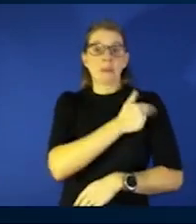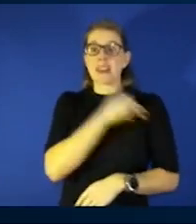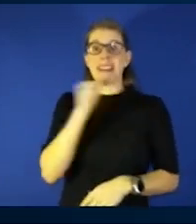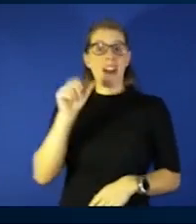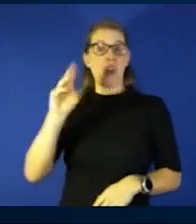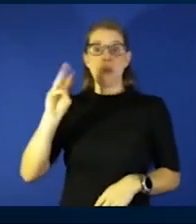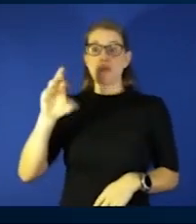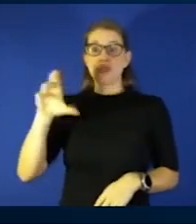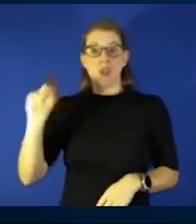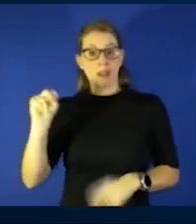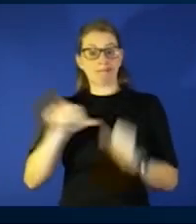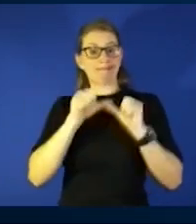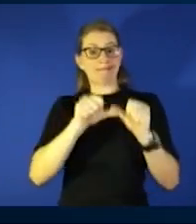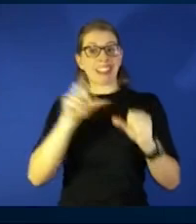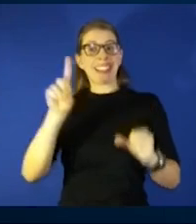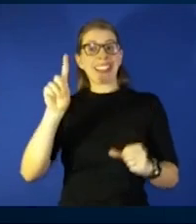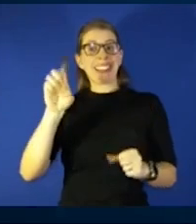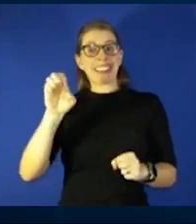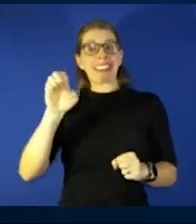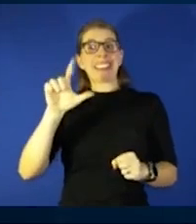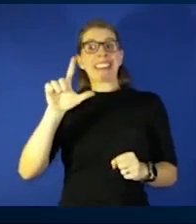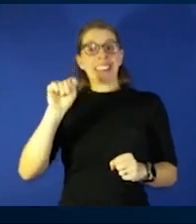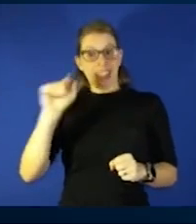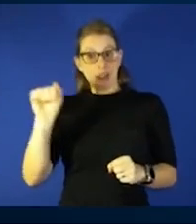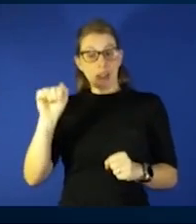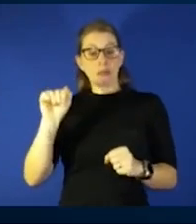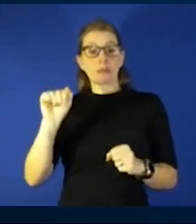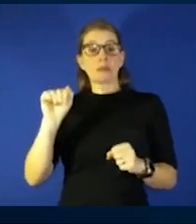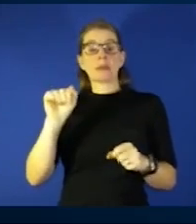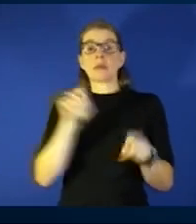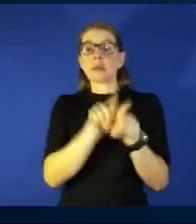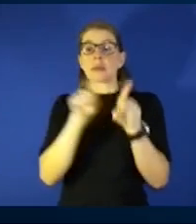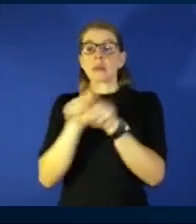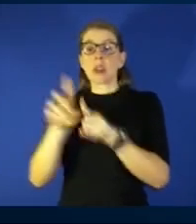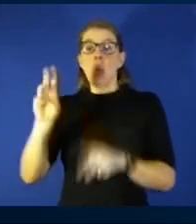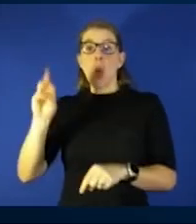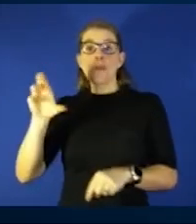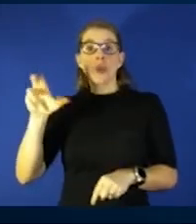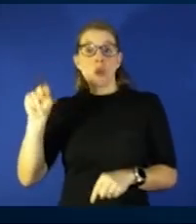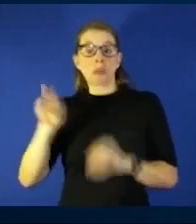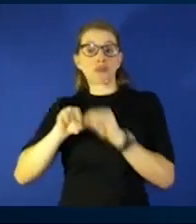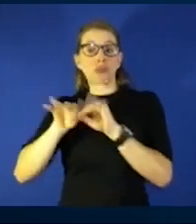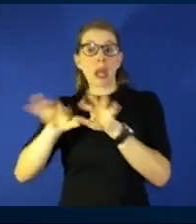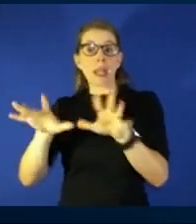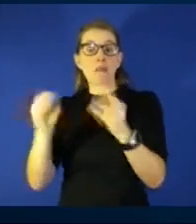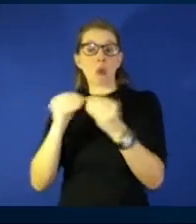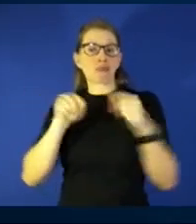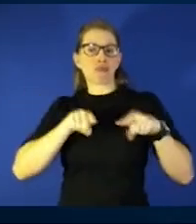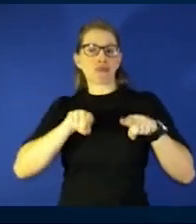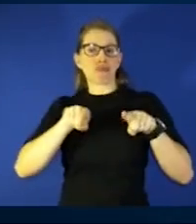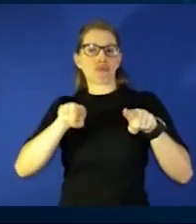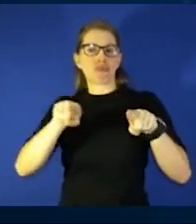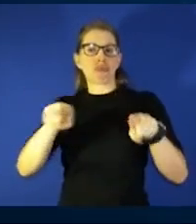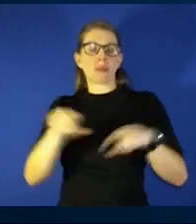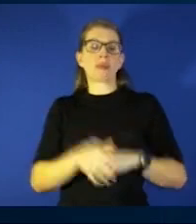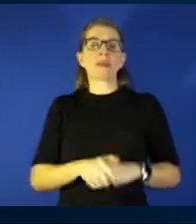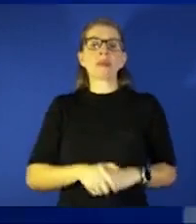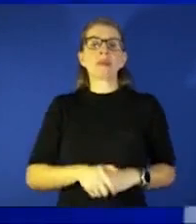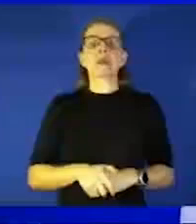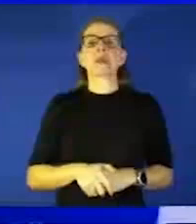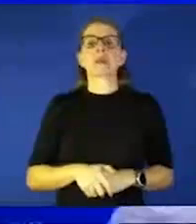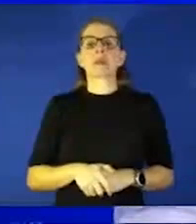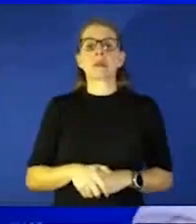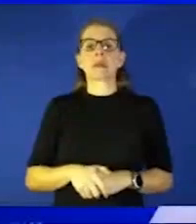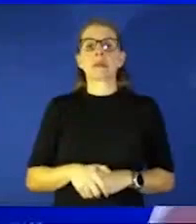to be Delta now this is in conjunction with Omicron probably spreading more just like you had talked about you know early data